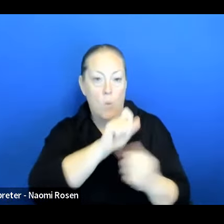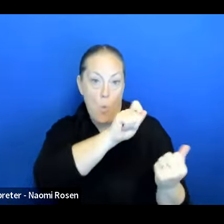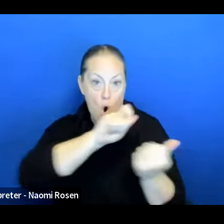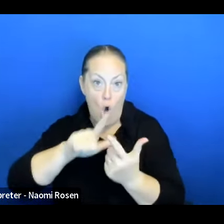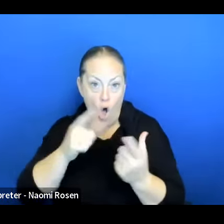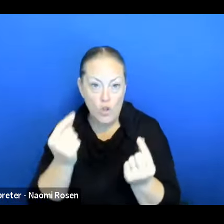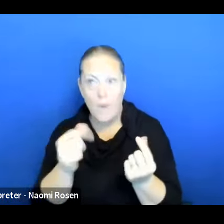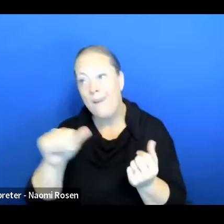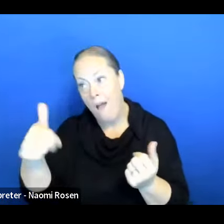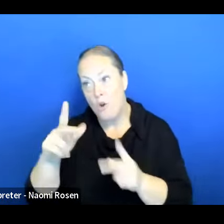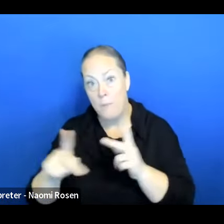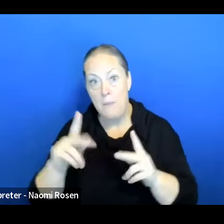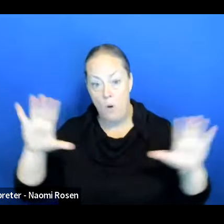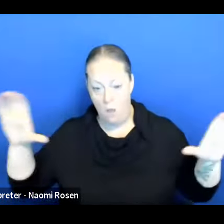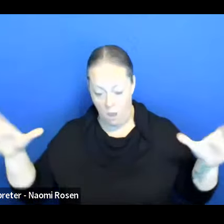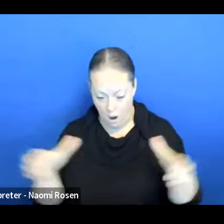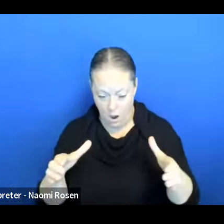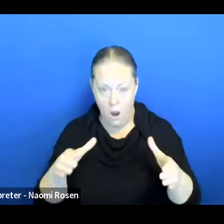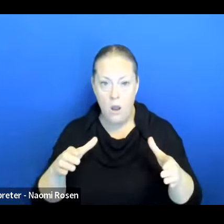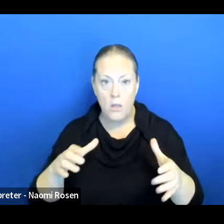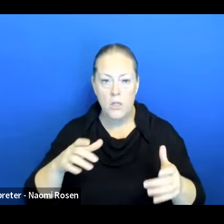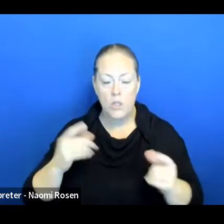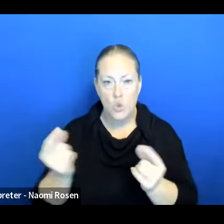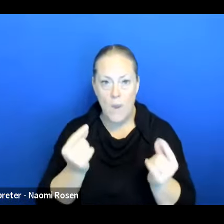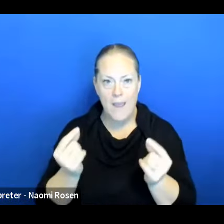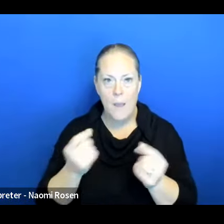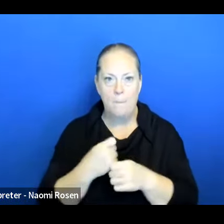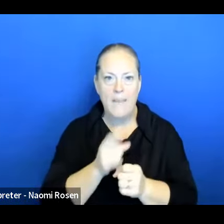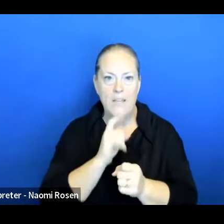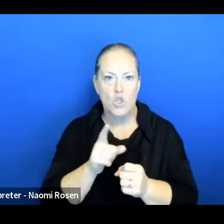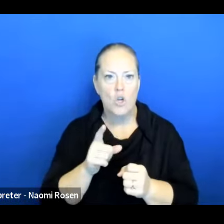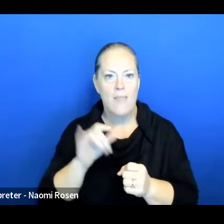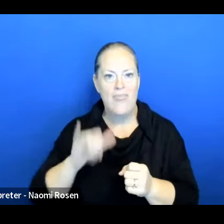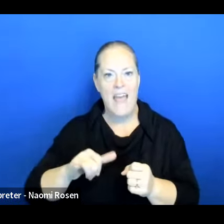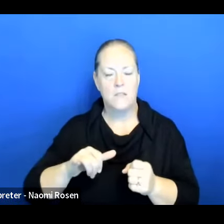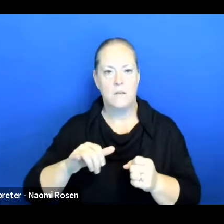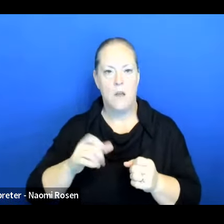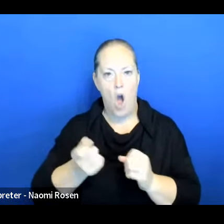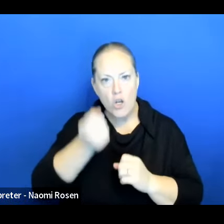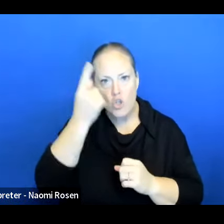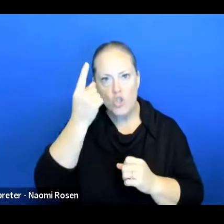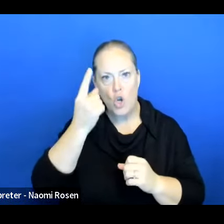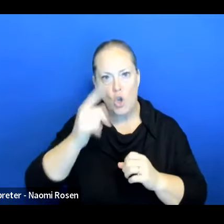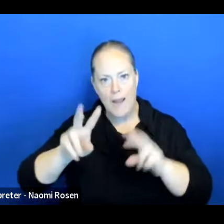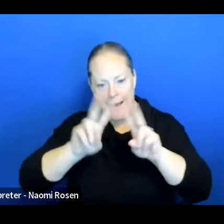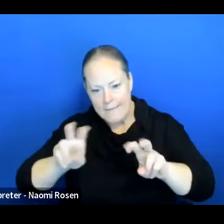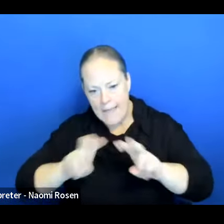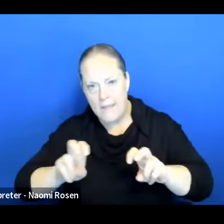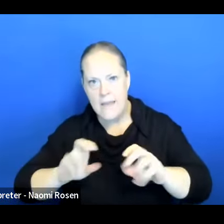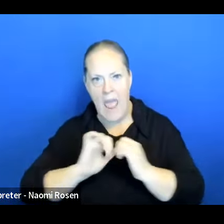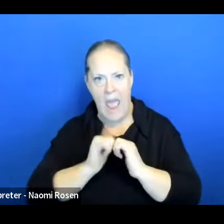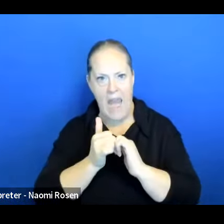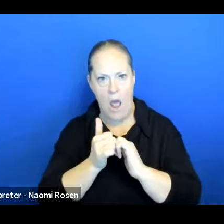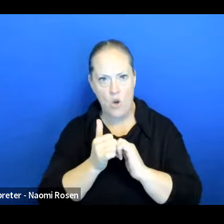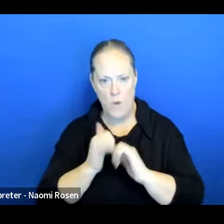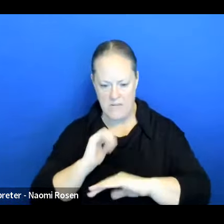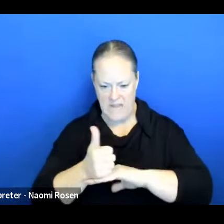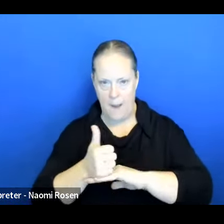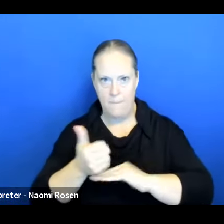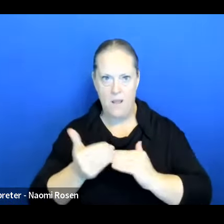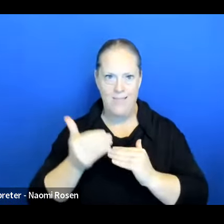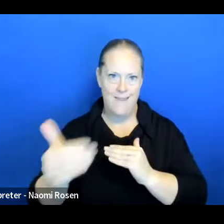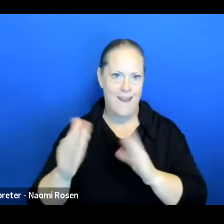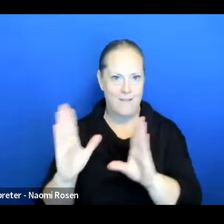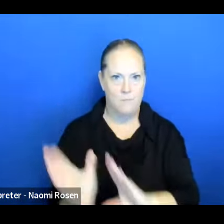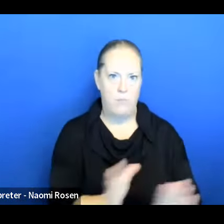people are doing is being understood, assessed, and what's the plan for the next thing and how can this